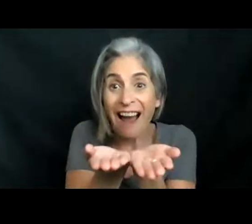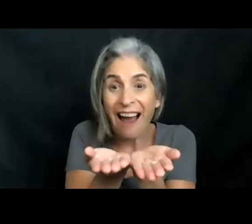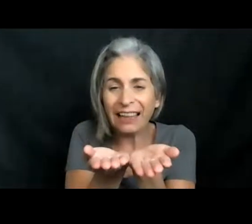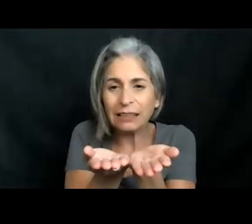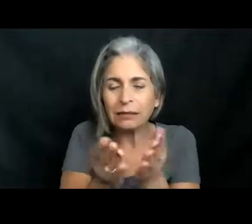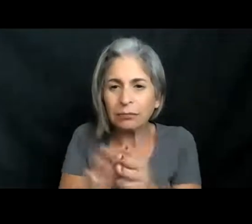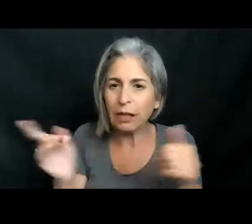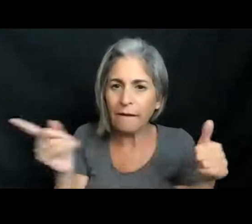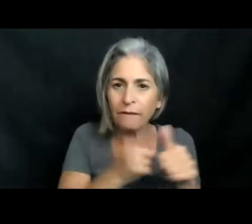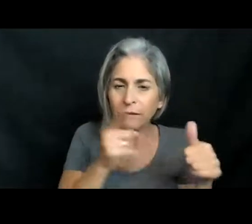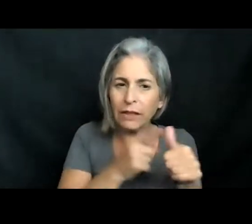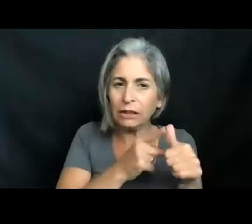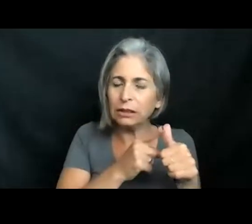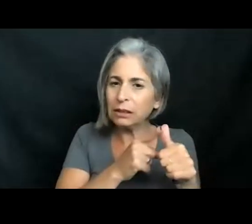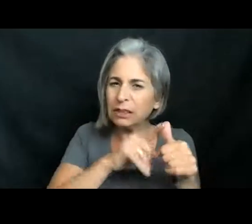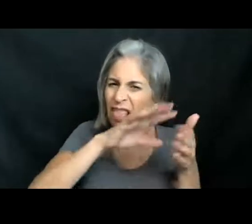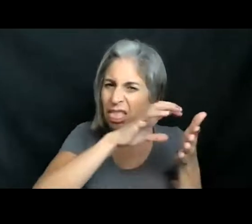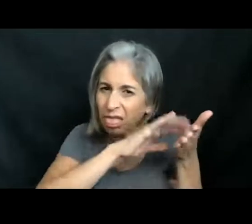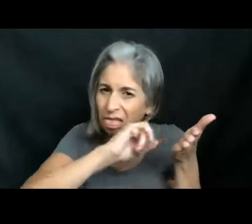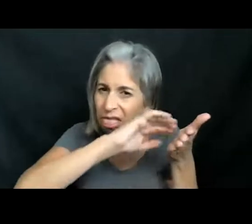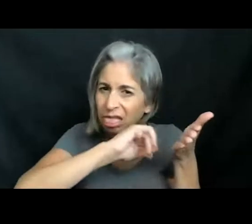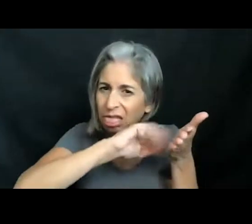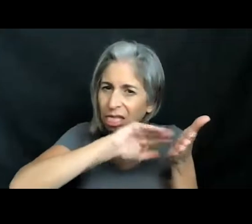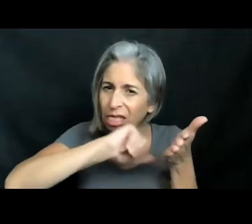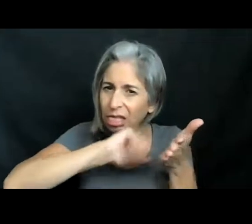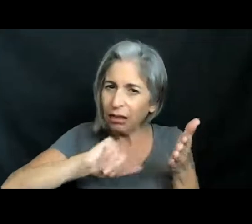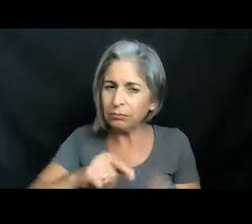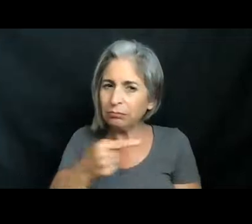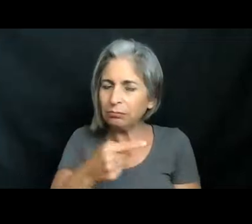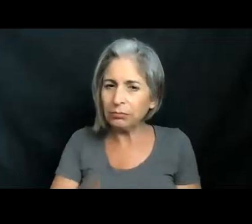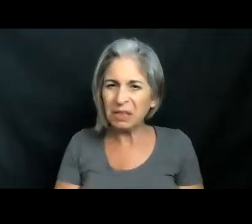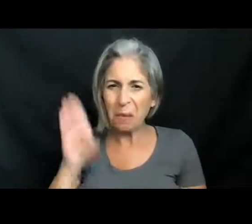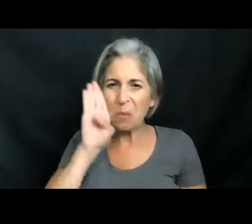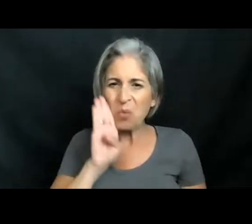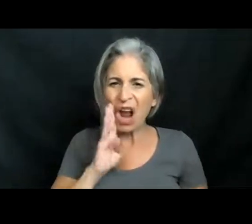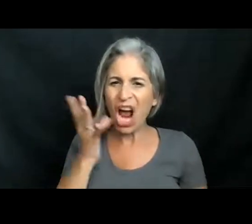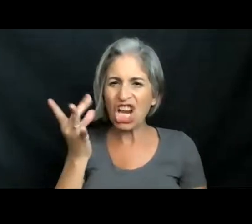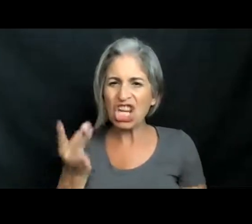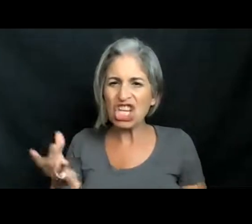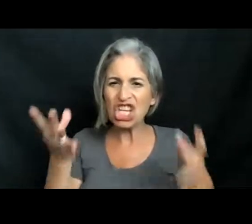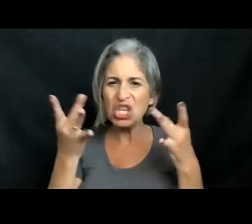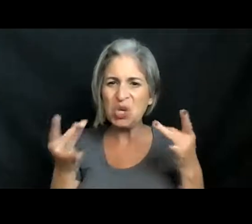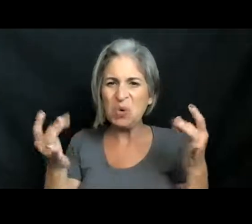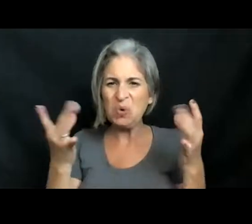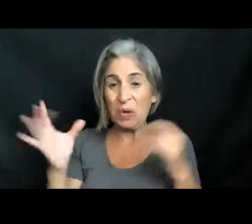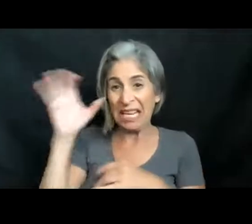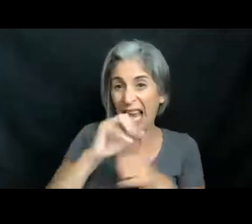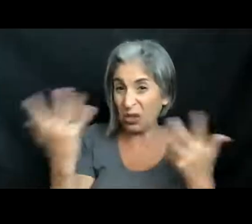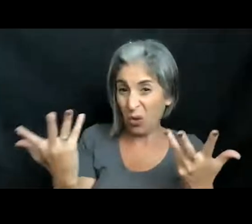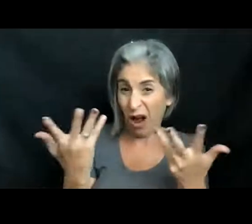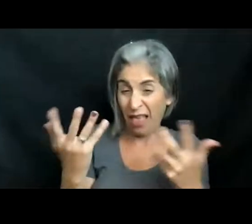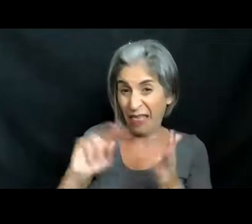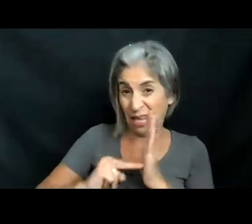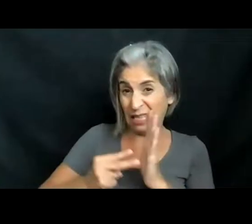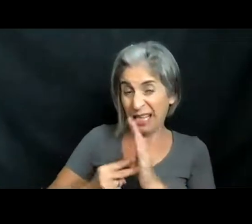So first, I'm going to start scooping away all of this brown goo. Does anyone have a guess what that brown goo all